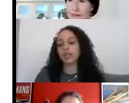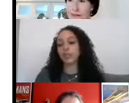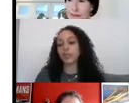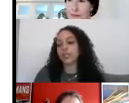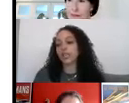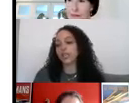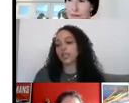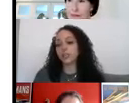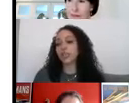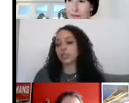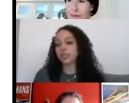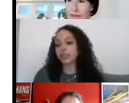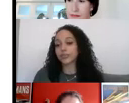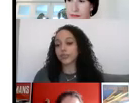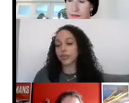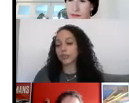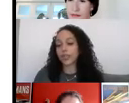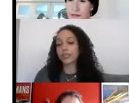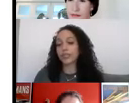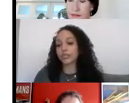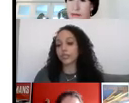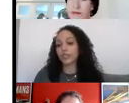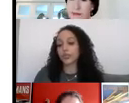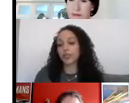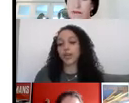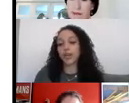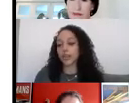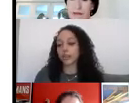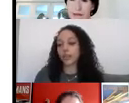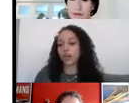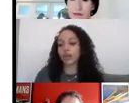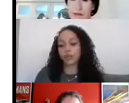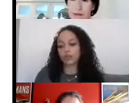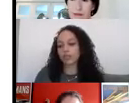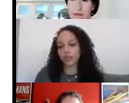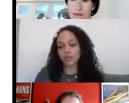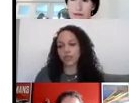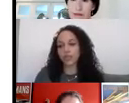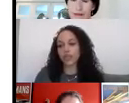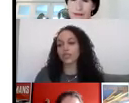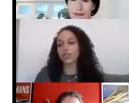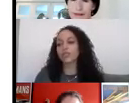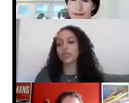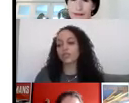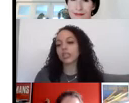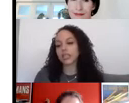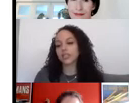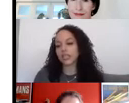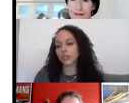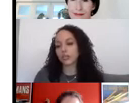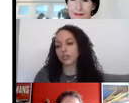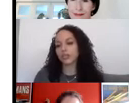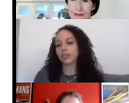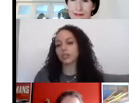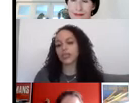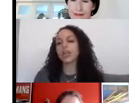that if you can take a clear picture of the evidence and upload that, that can work. We've seen registrants do that. As long as we can read it,